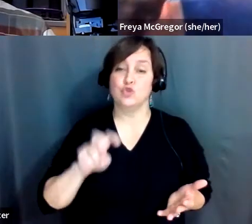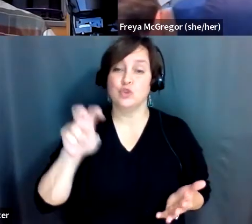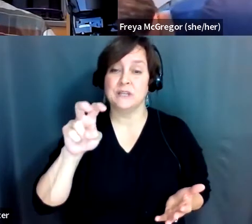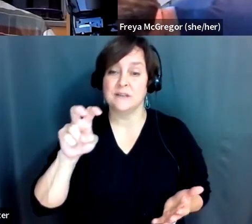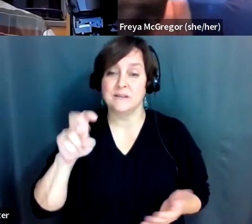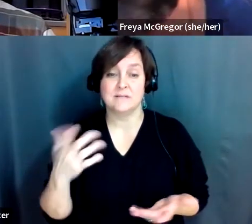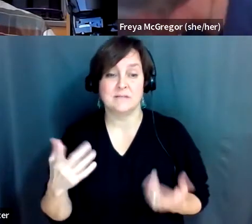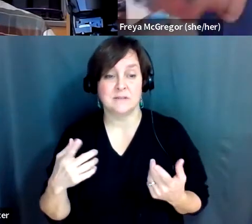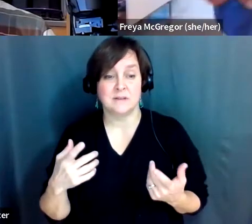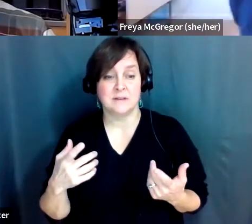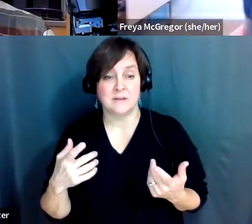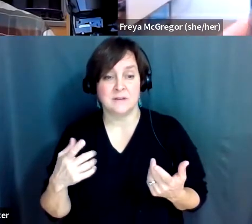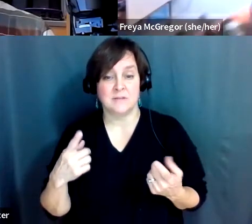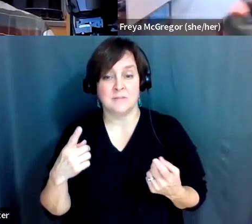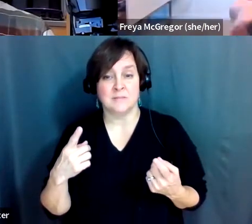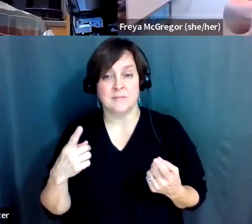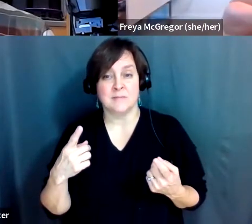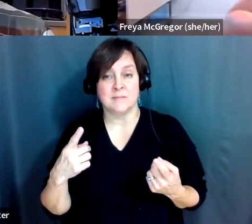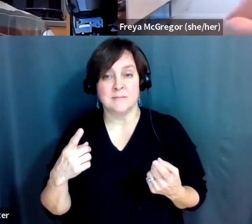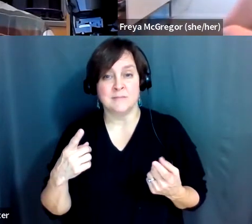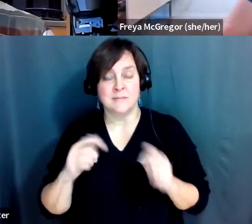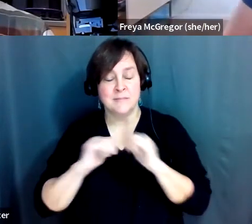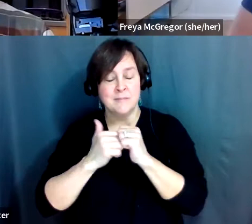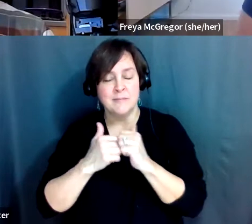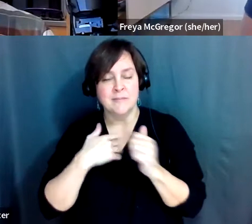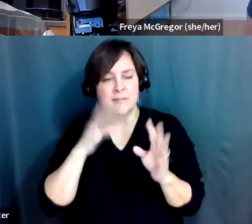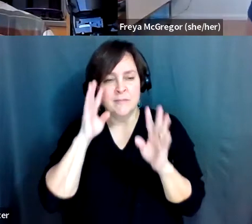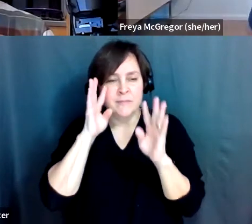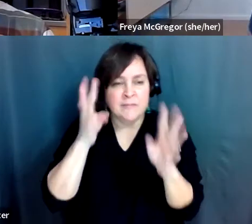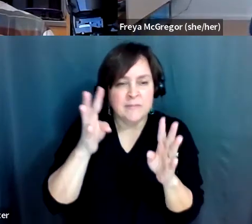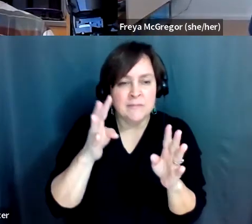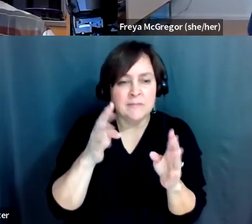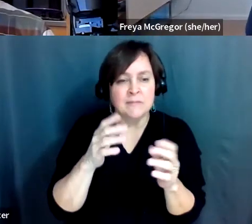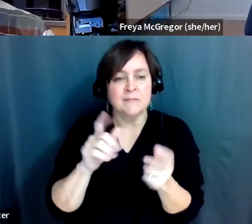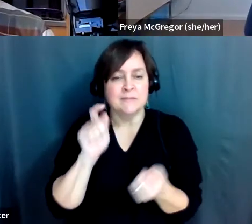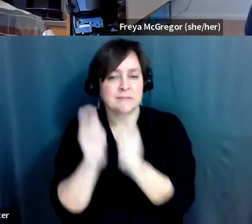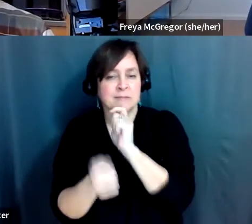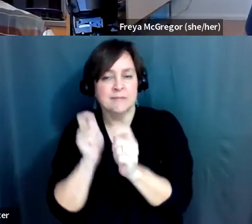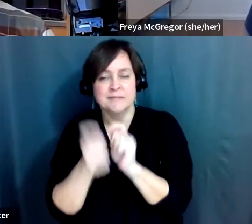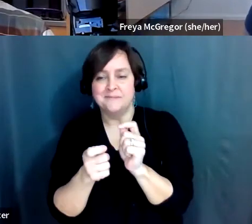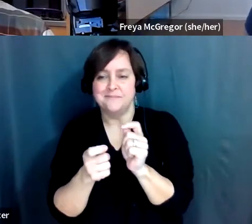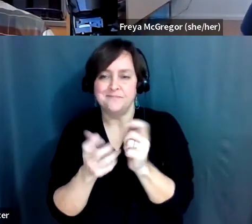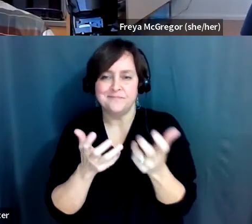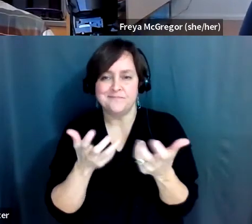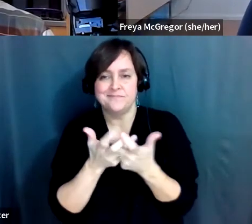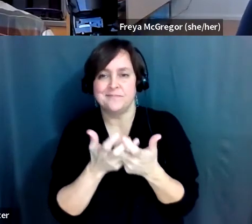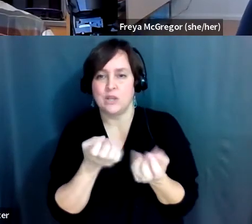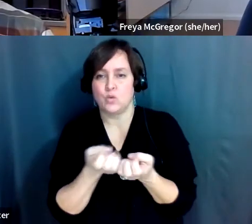coming up with the various pieces of adaptive equipment was